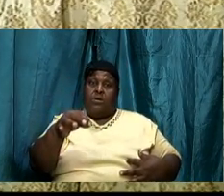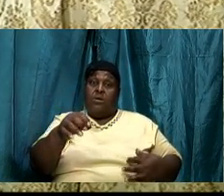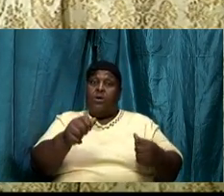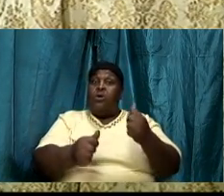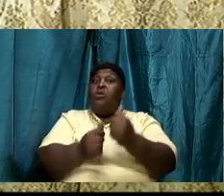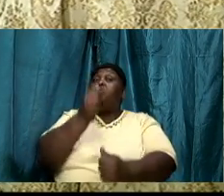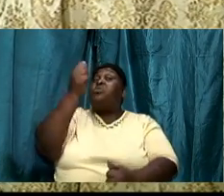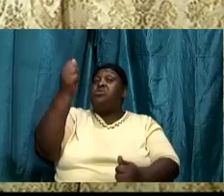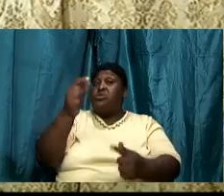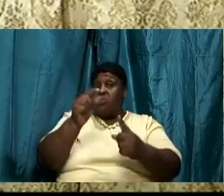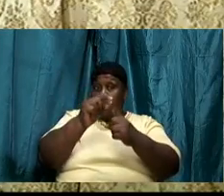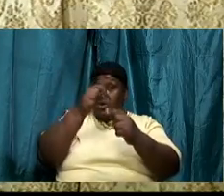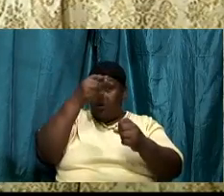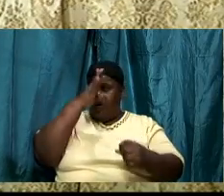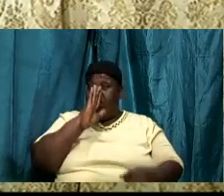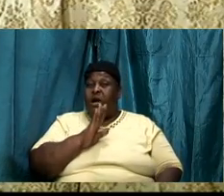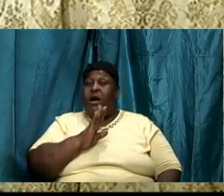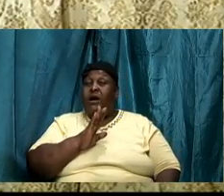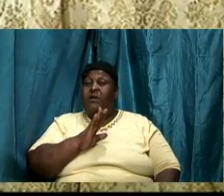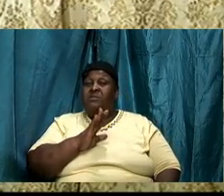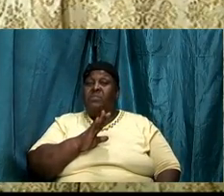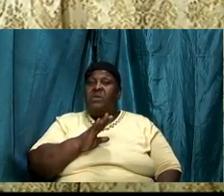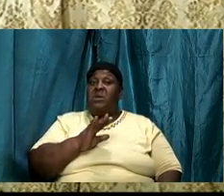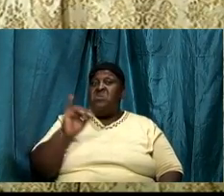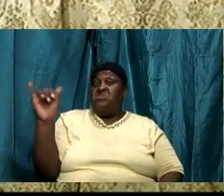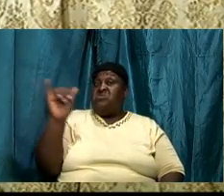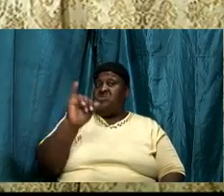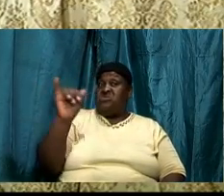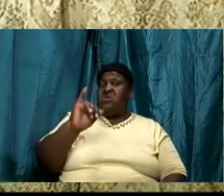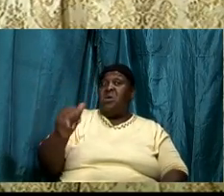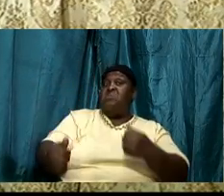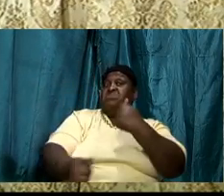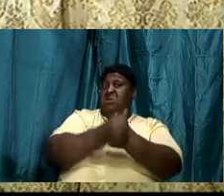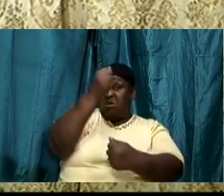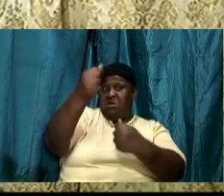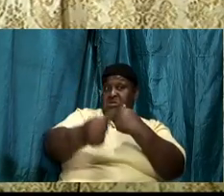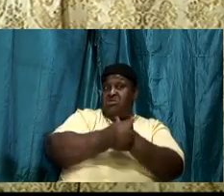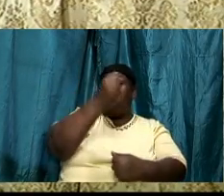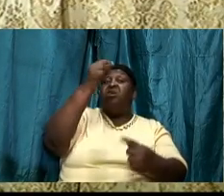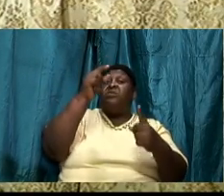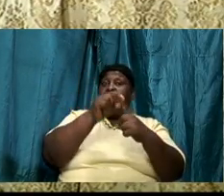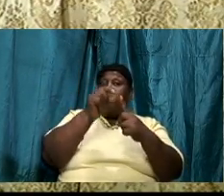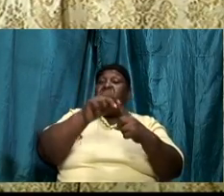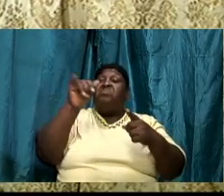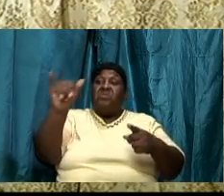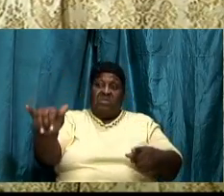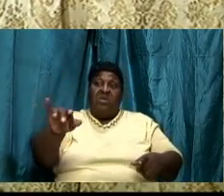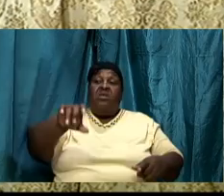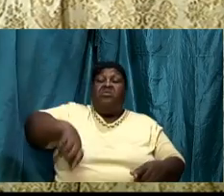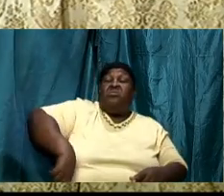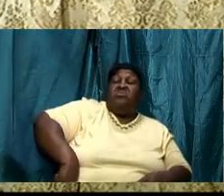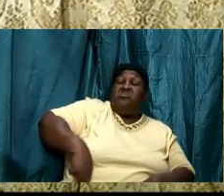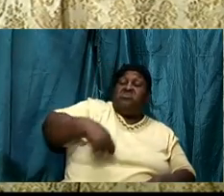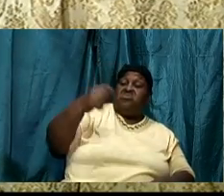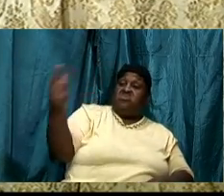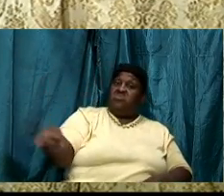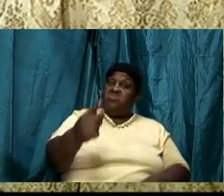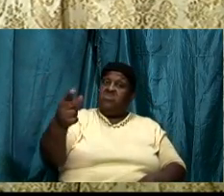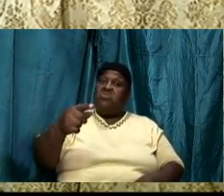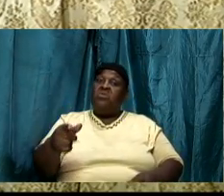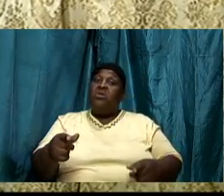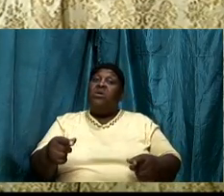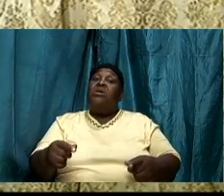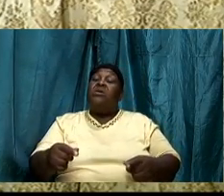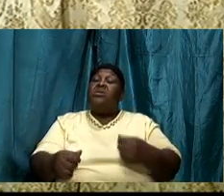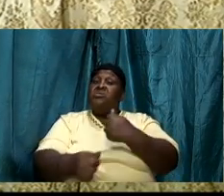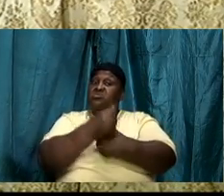And he was saying that the same destructive work that that sword did to the enemy is